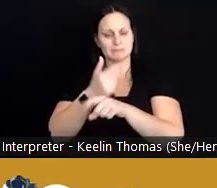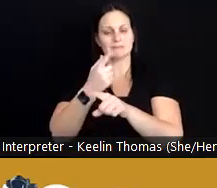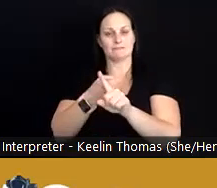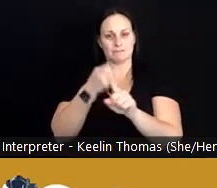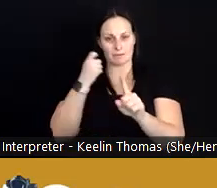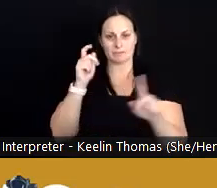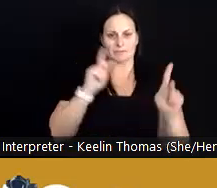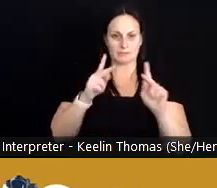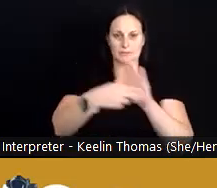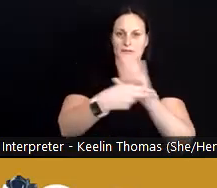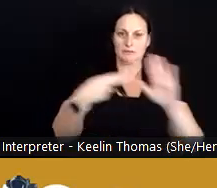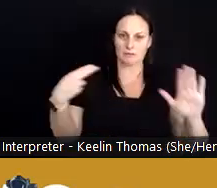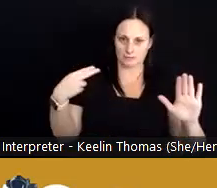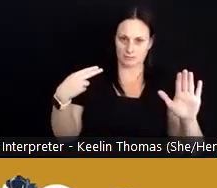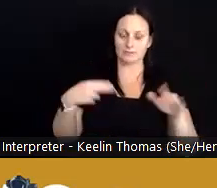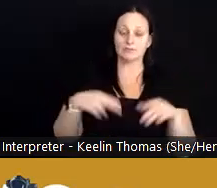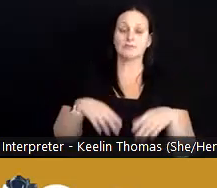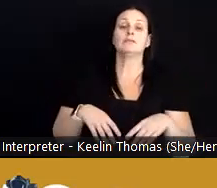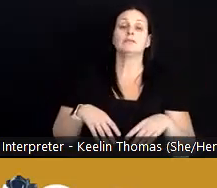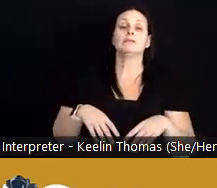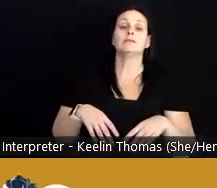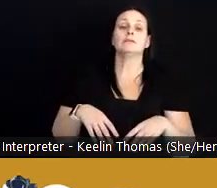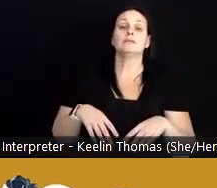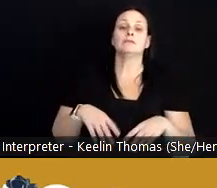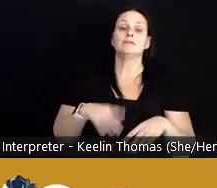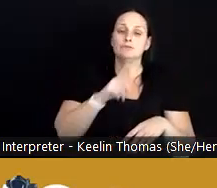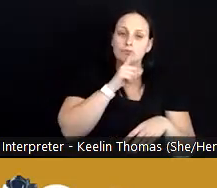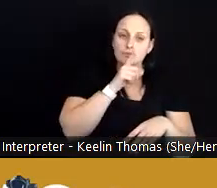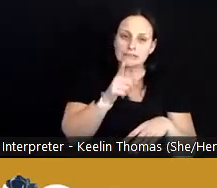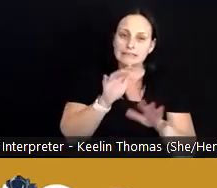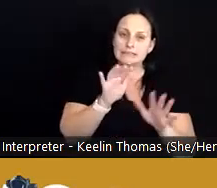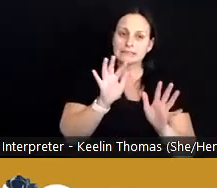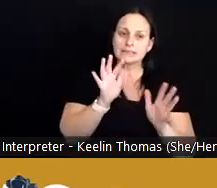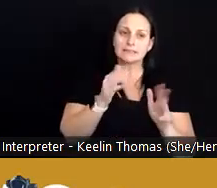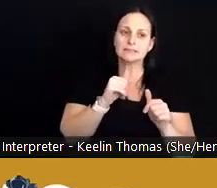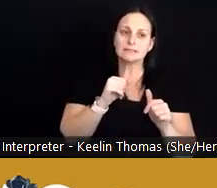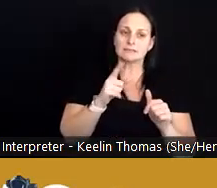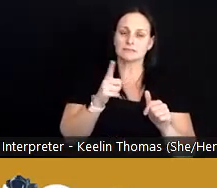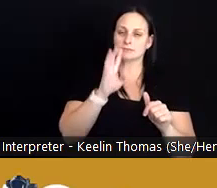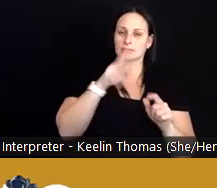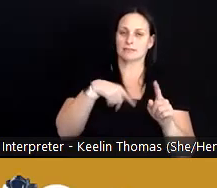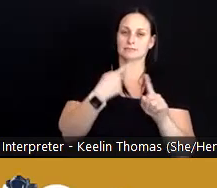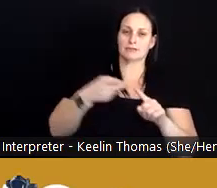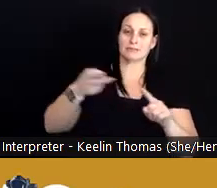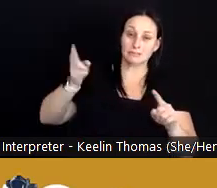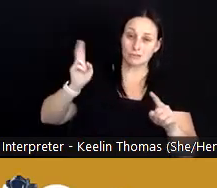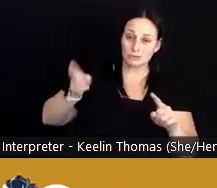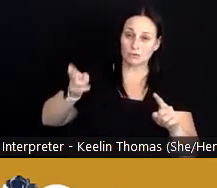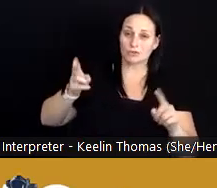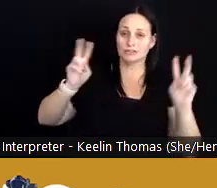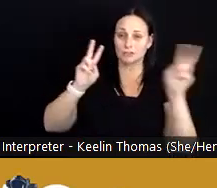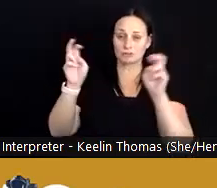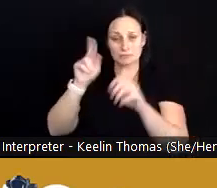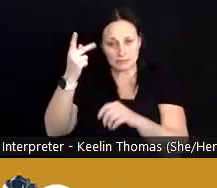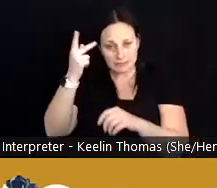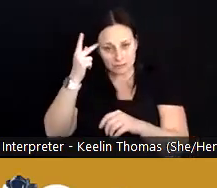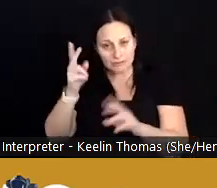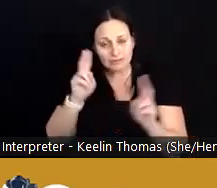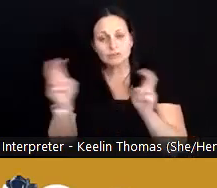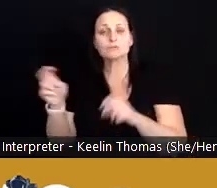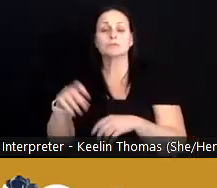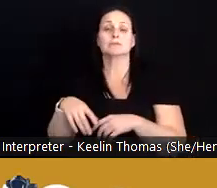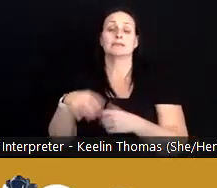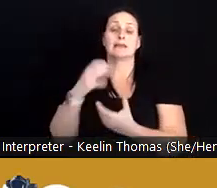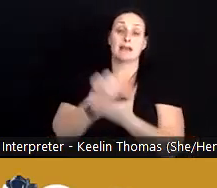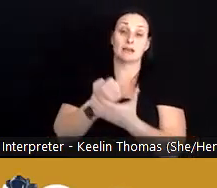classification. And so it really refers to historical issues, political issues, economic